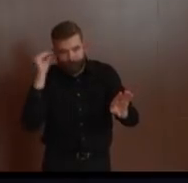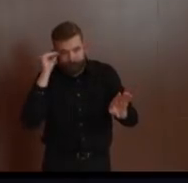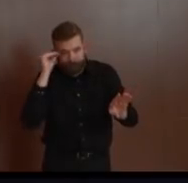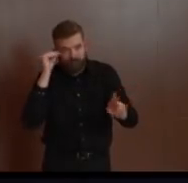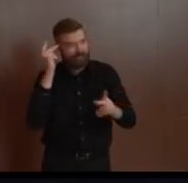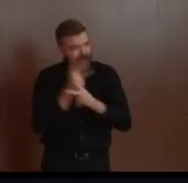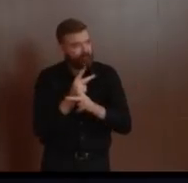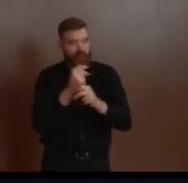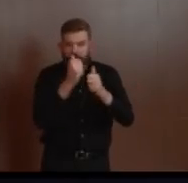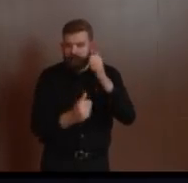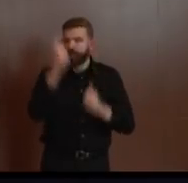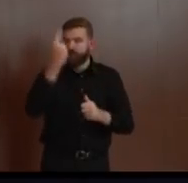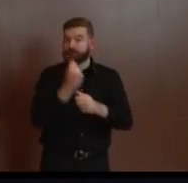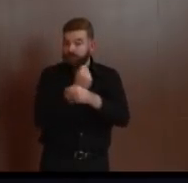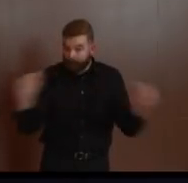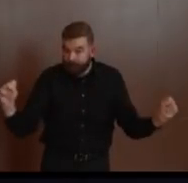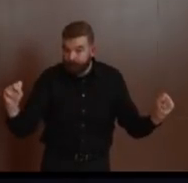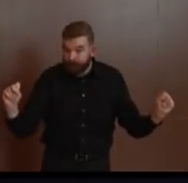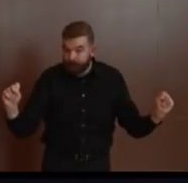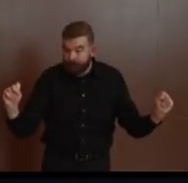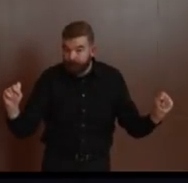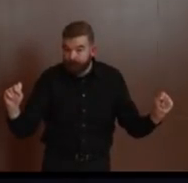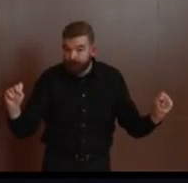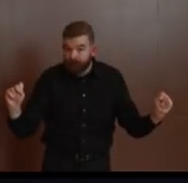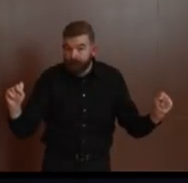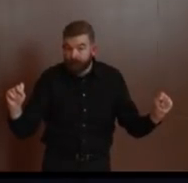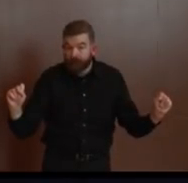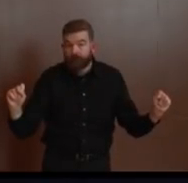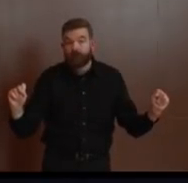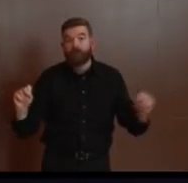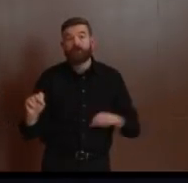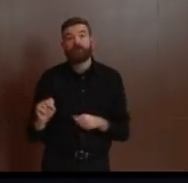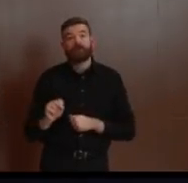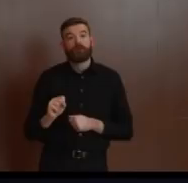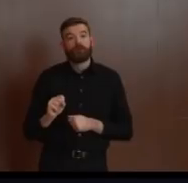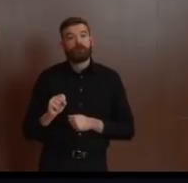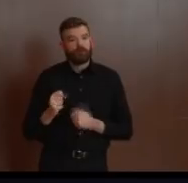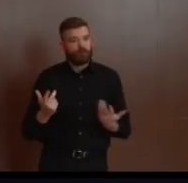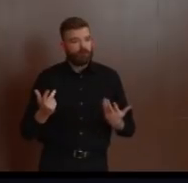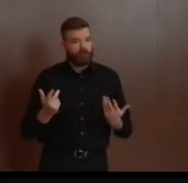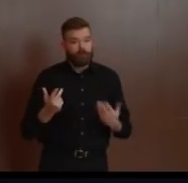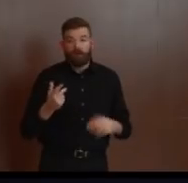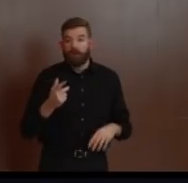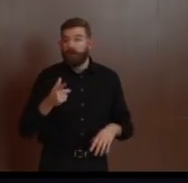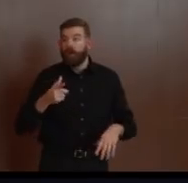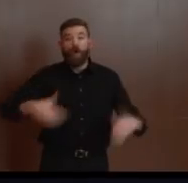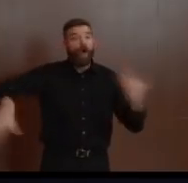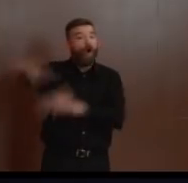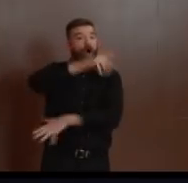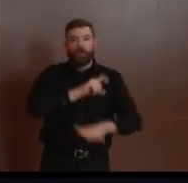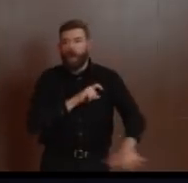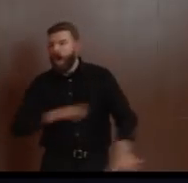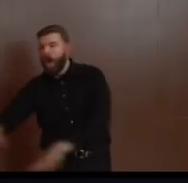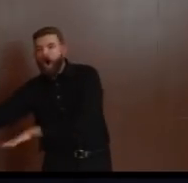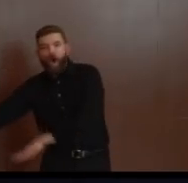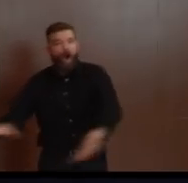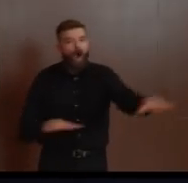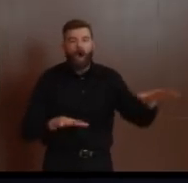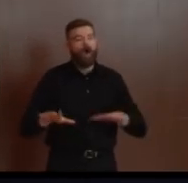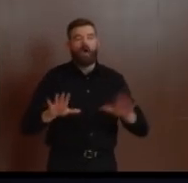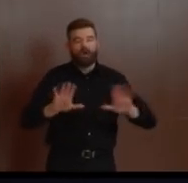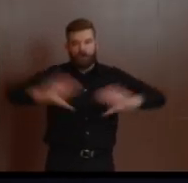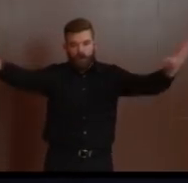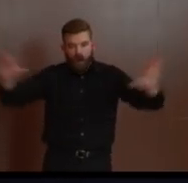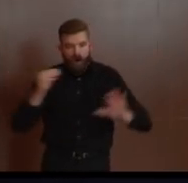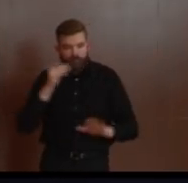This will not only allow our law enforcement agencies to conserve their resources at this time and to focus on critical public safety issues,